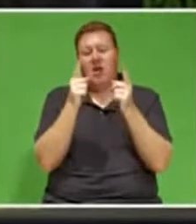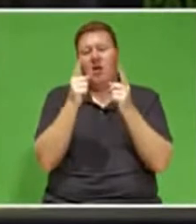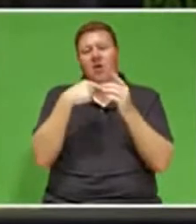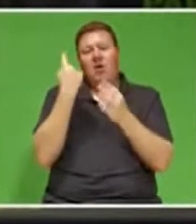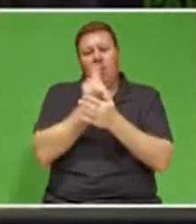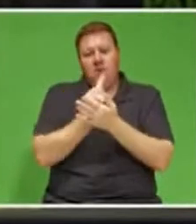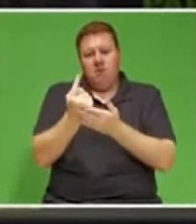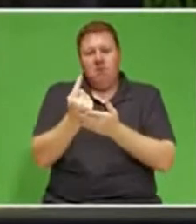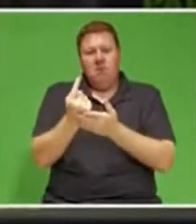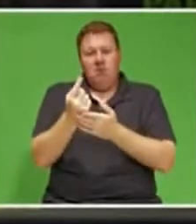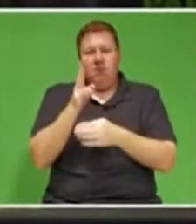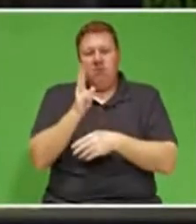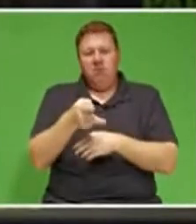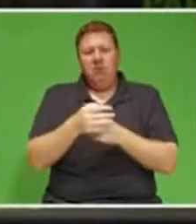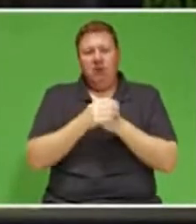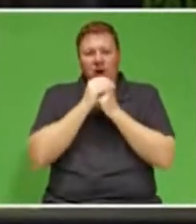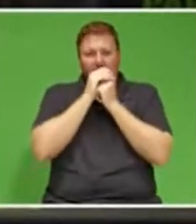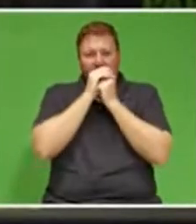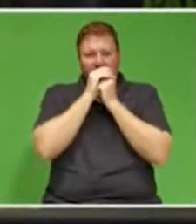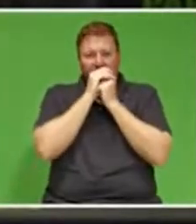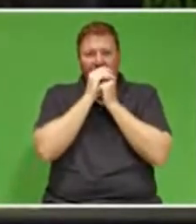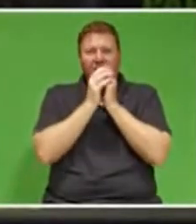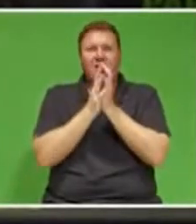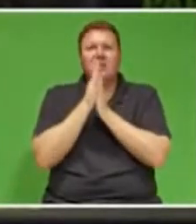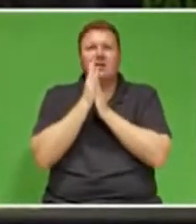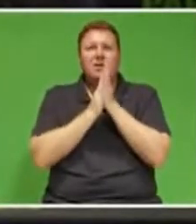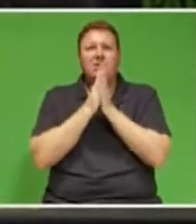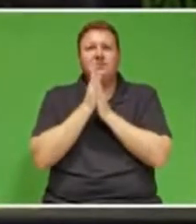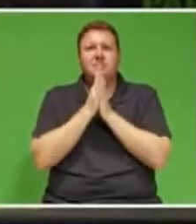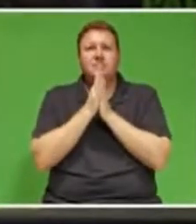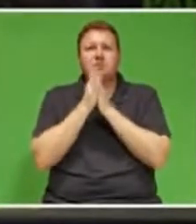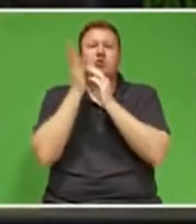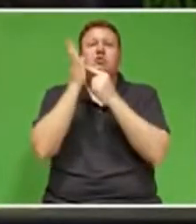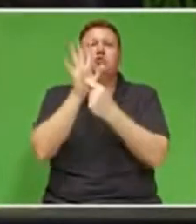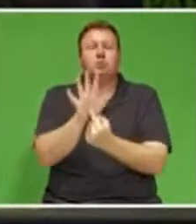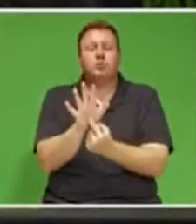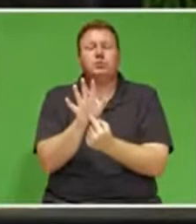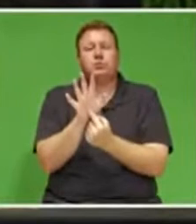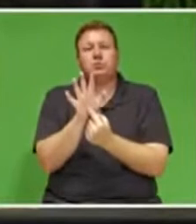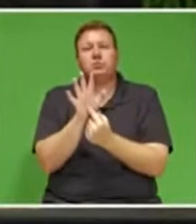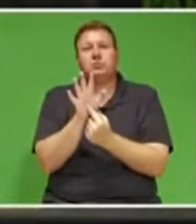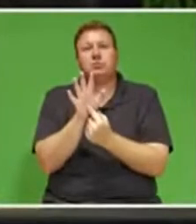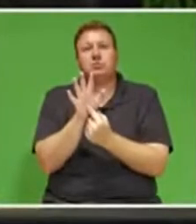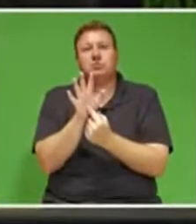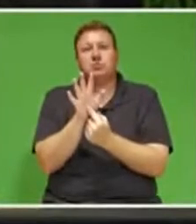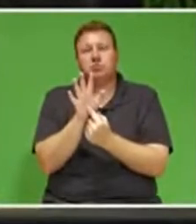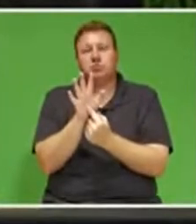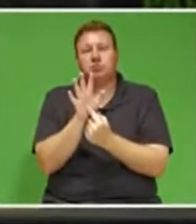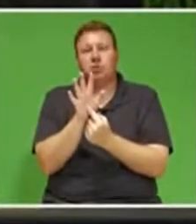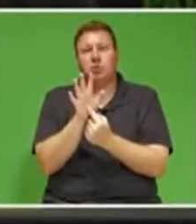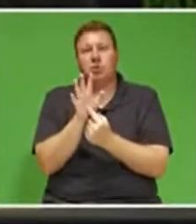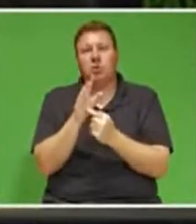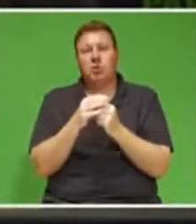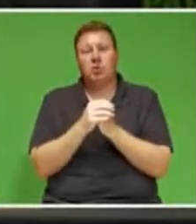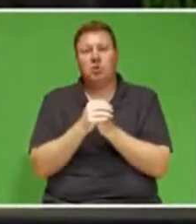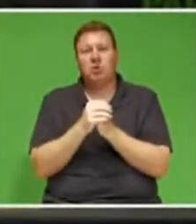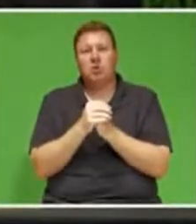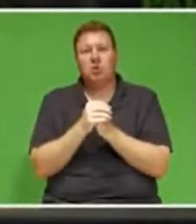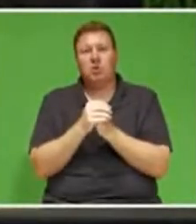time in his budget will boost the rollout of rooftop